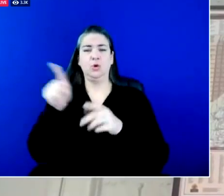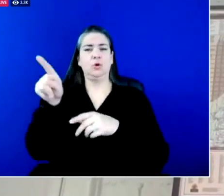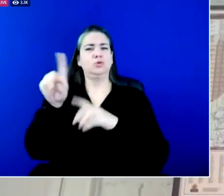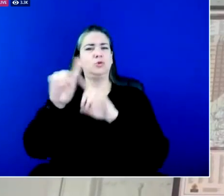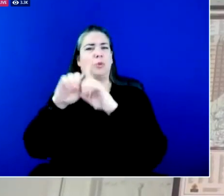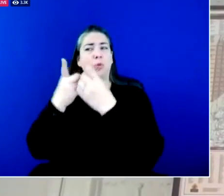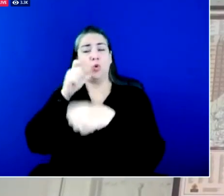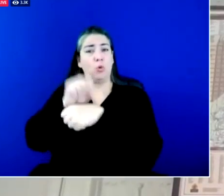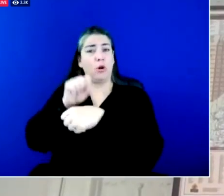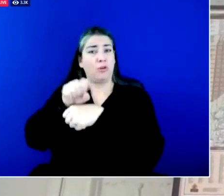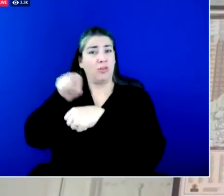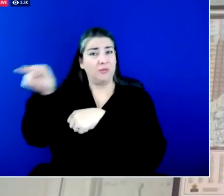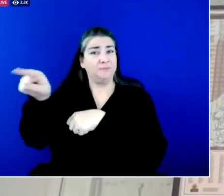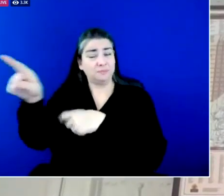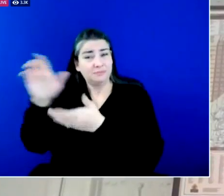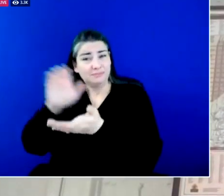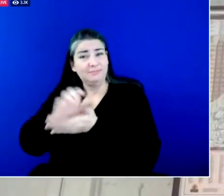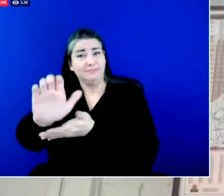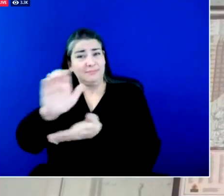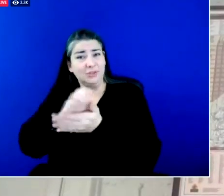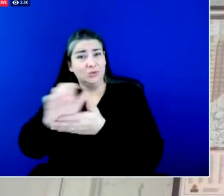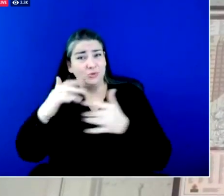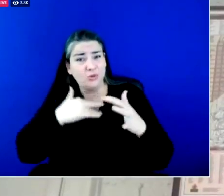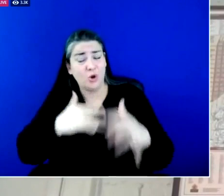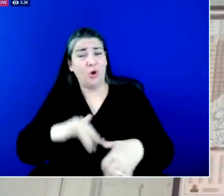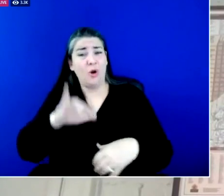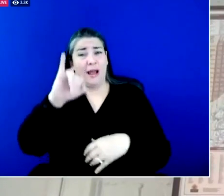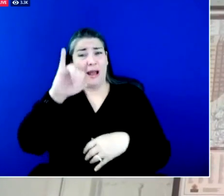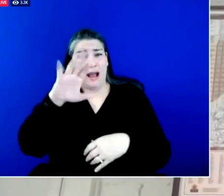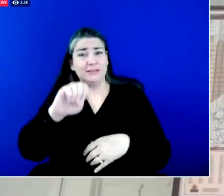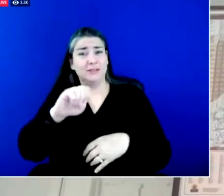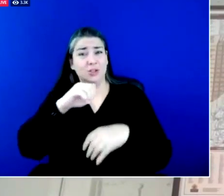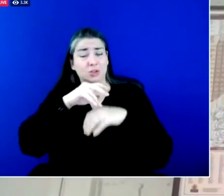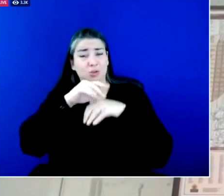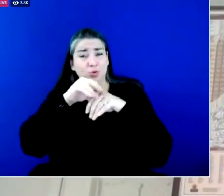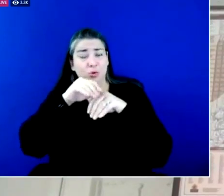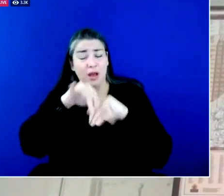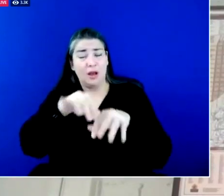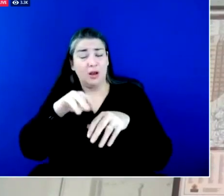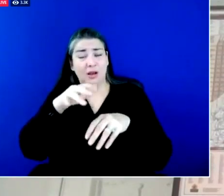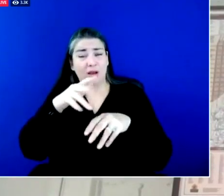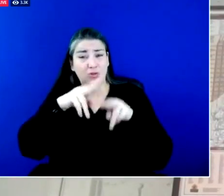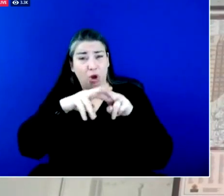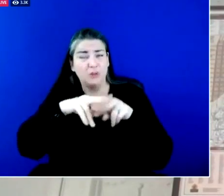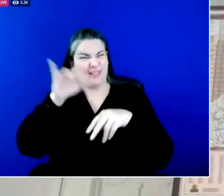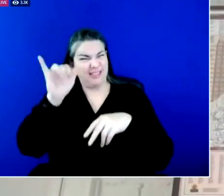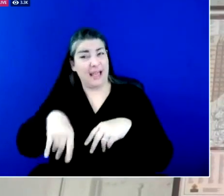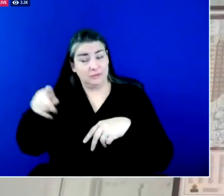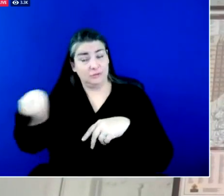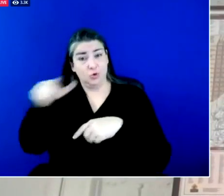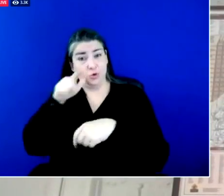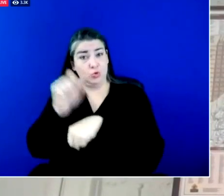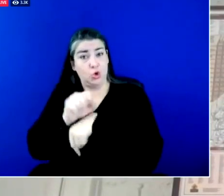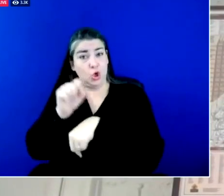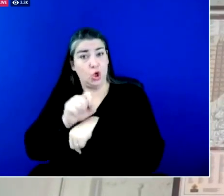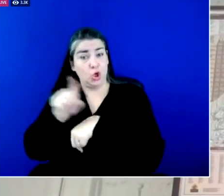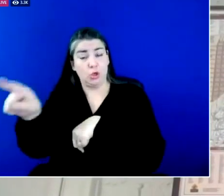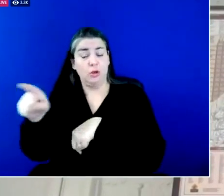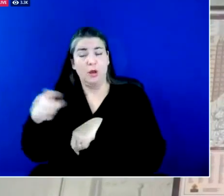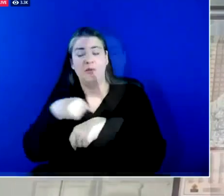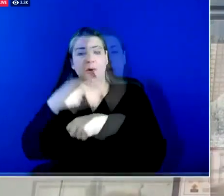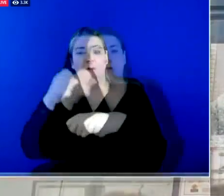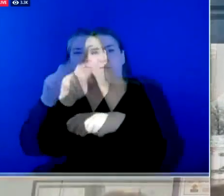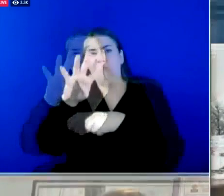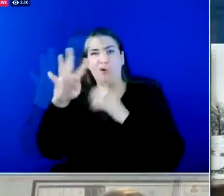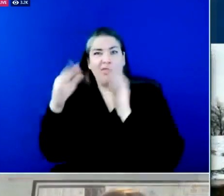the snow and ice removal project and that includes more than a thousand pieces of equipment and another 400 contractors so